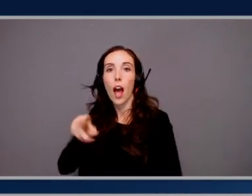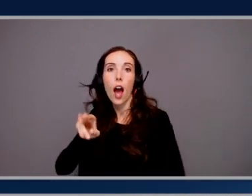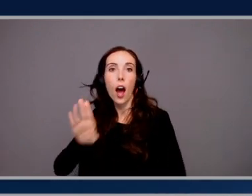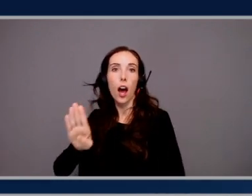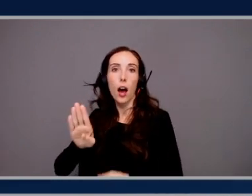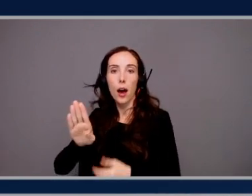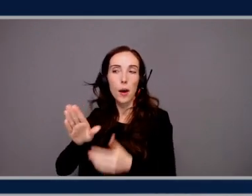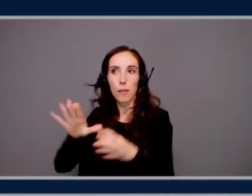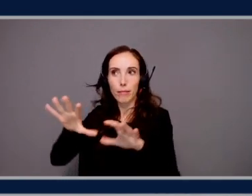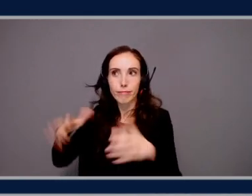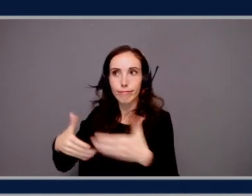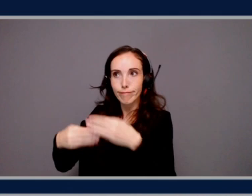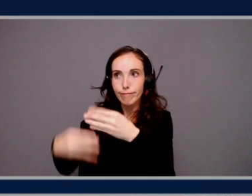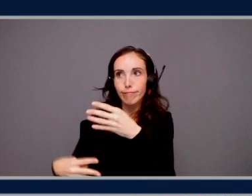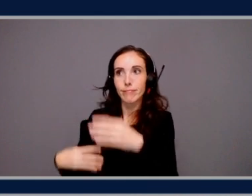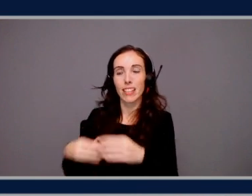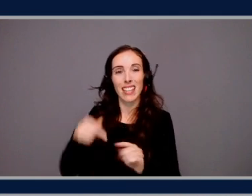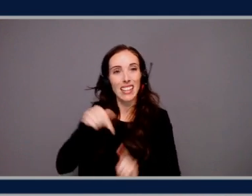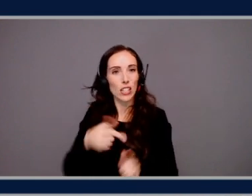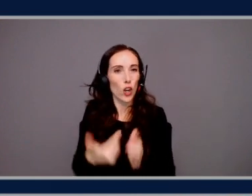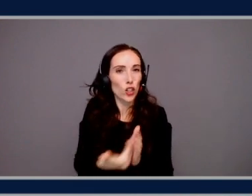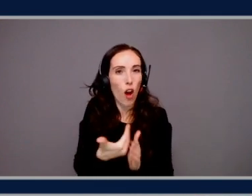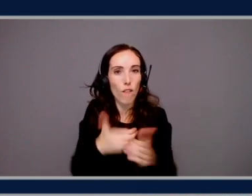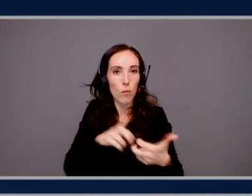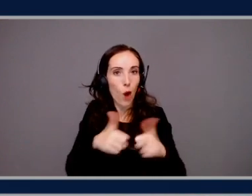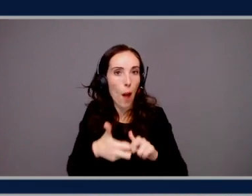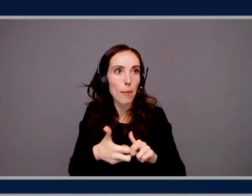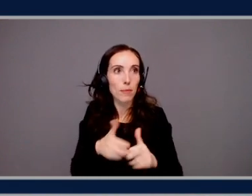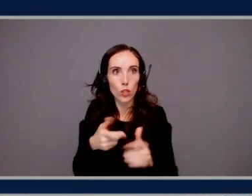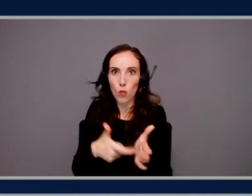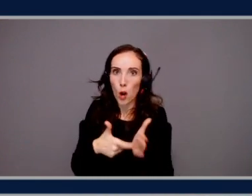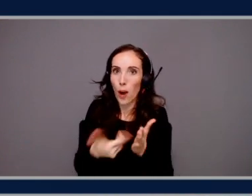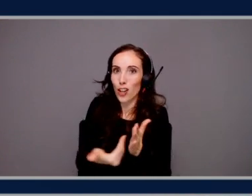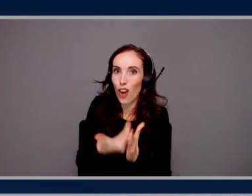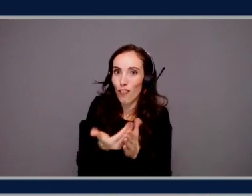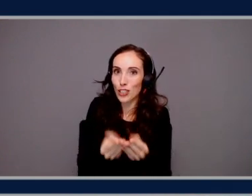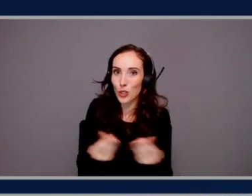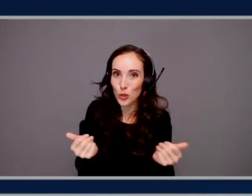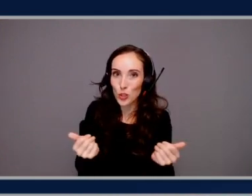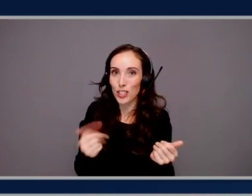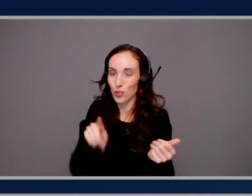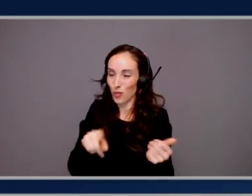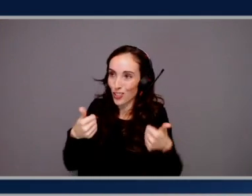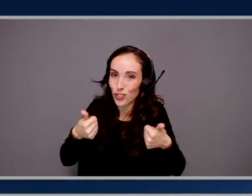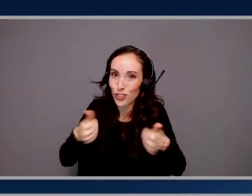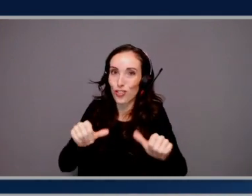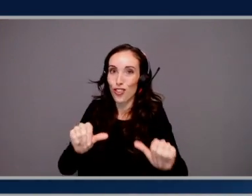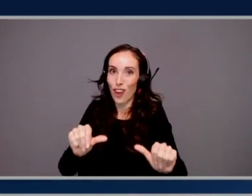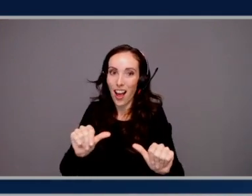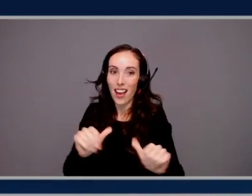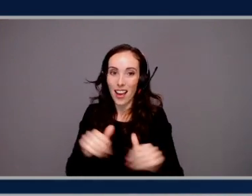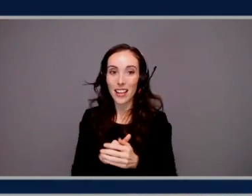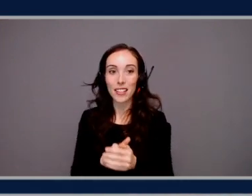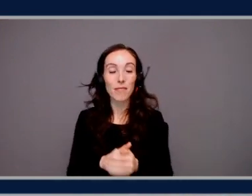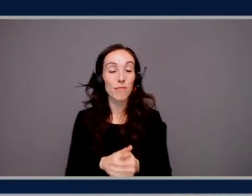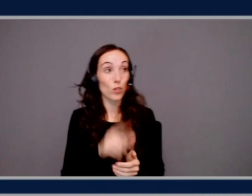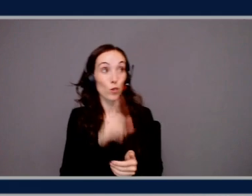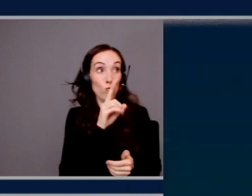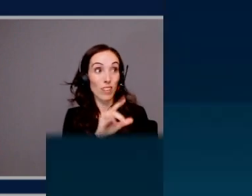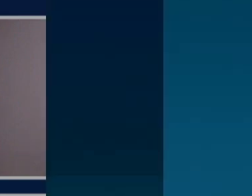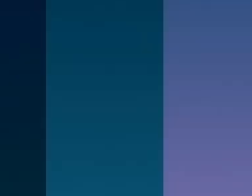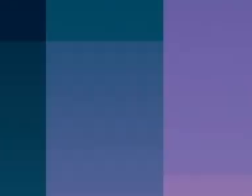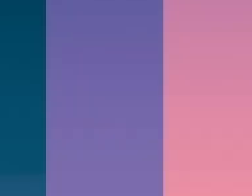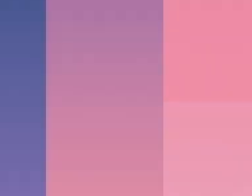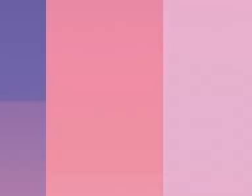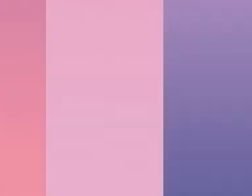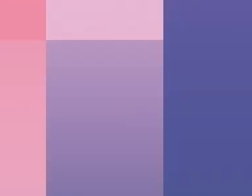problems and require novel solutions. And as a result, like, you get to really try new things you may not have considered in the past. So in the spirit of novel solutions, if we go back to